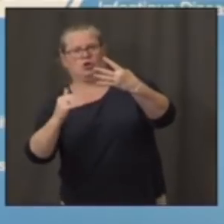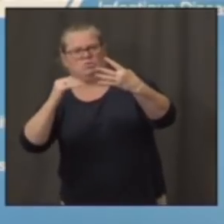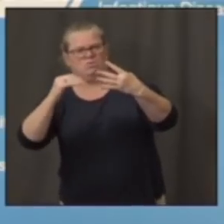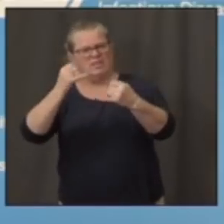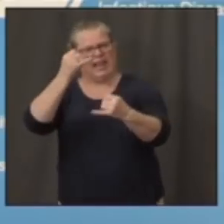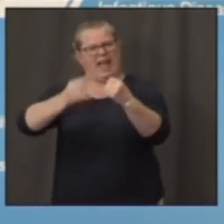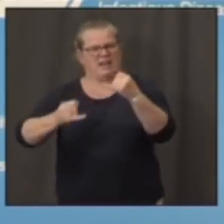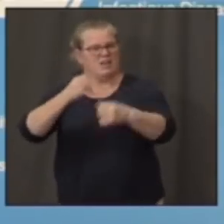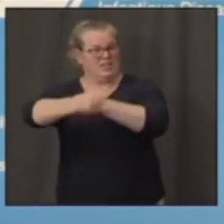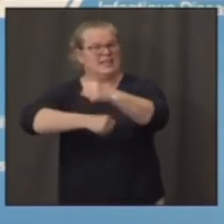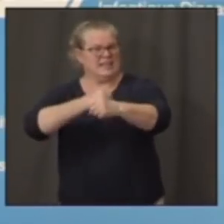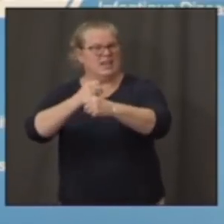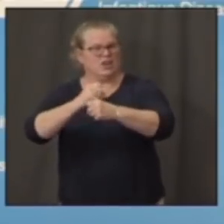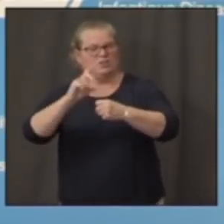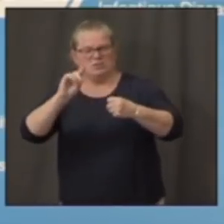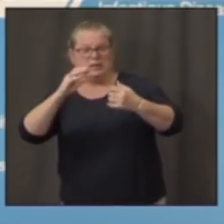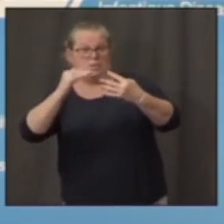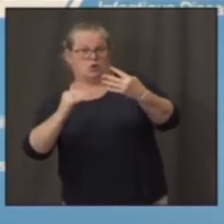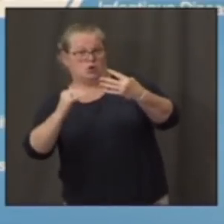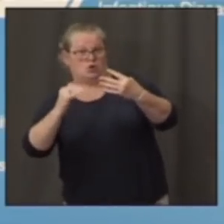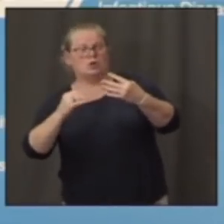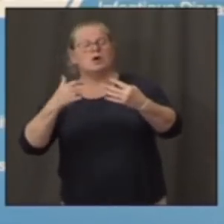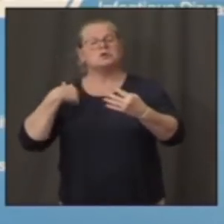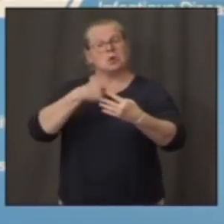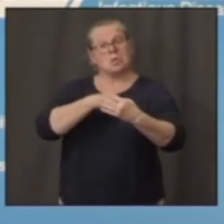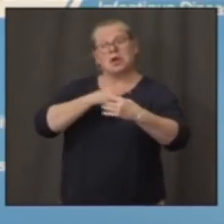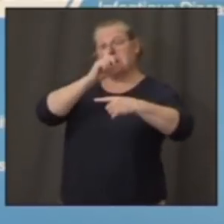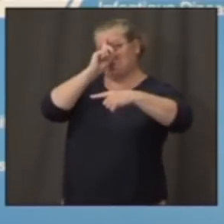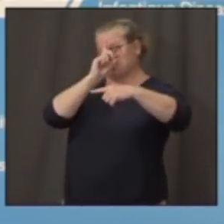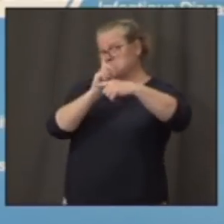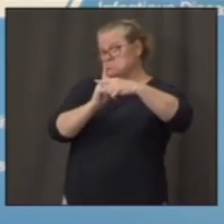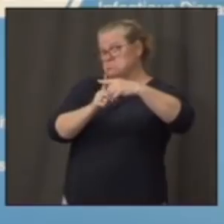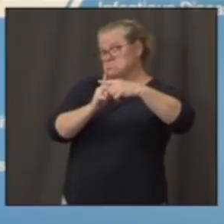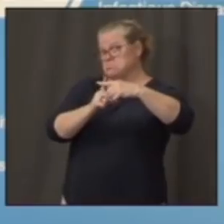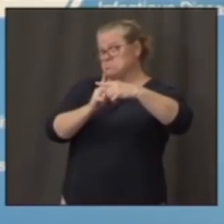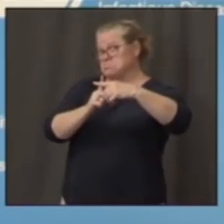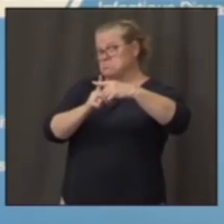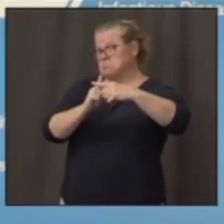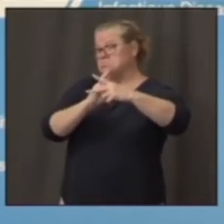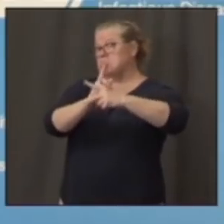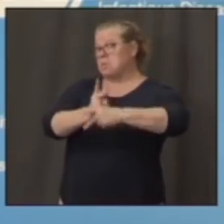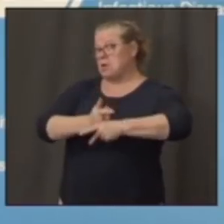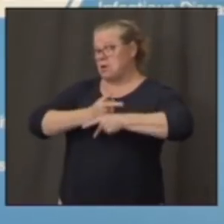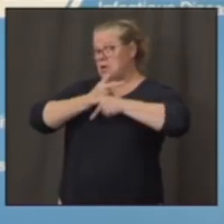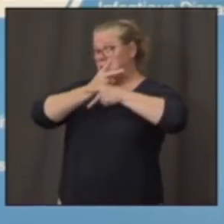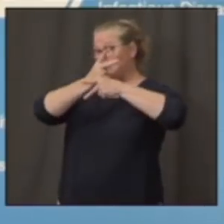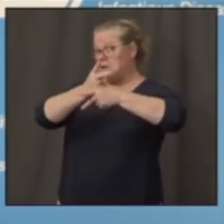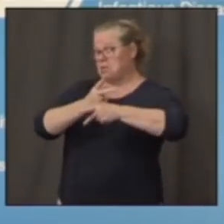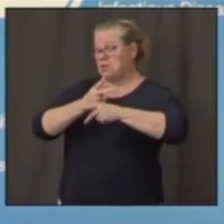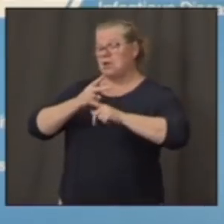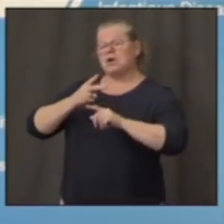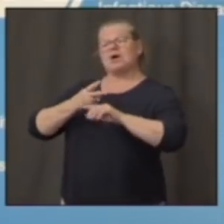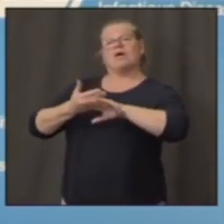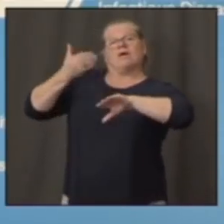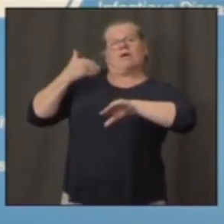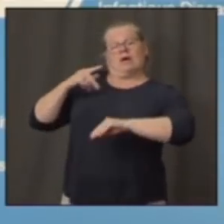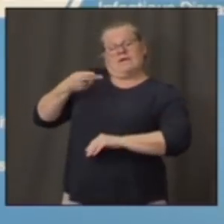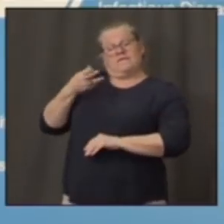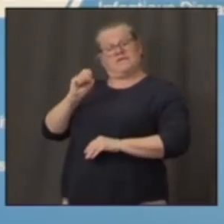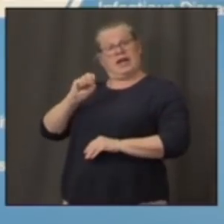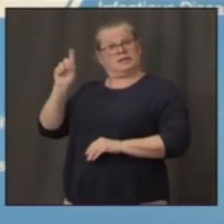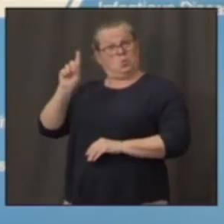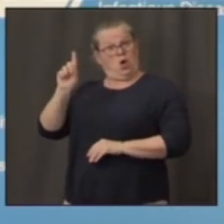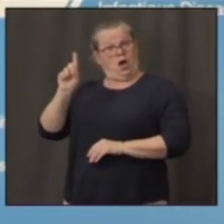based on the data we know from the phase one trial, which means that when individuals and volunteers were